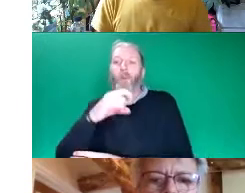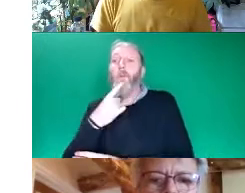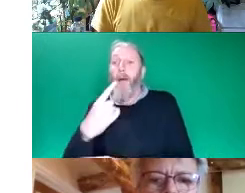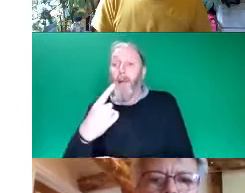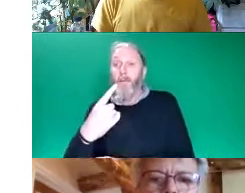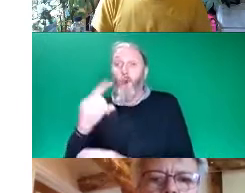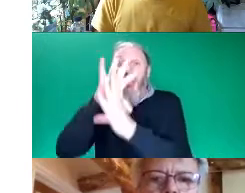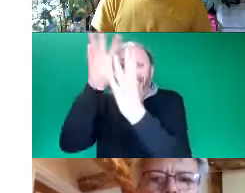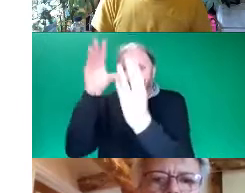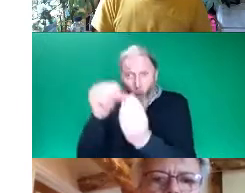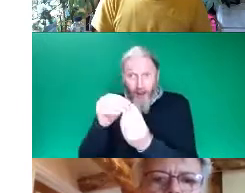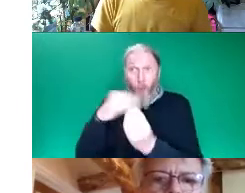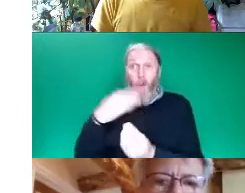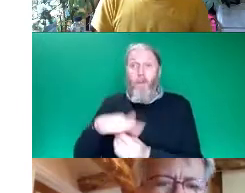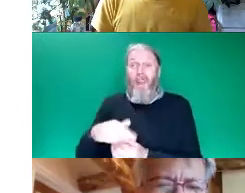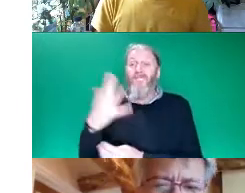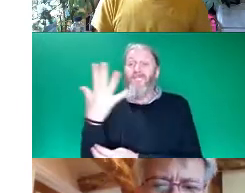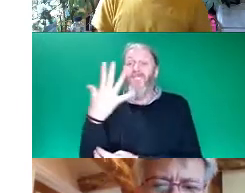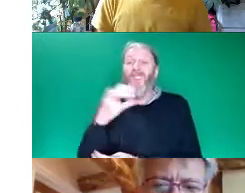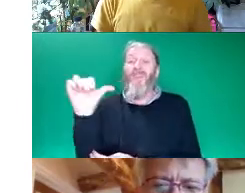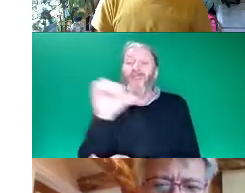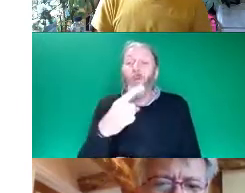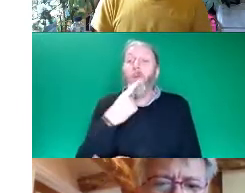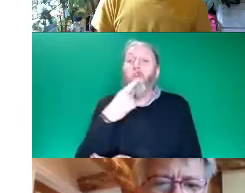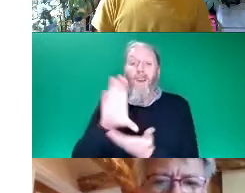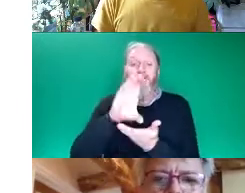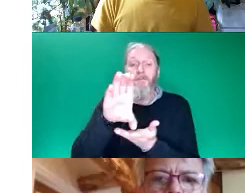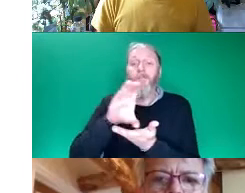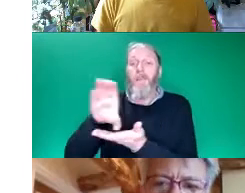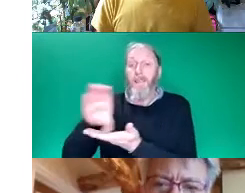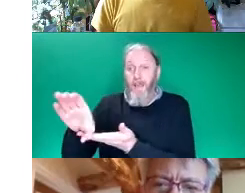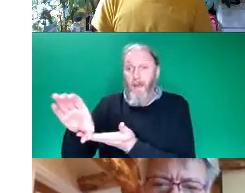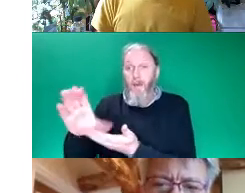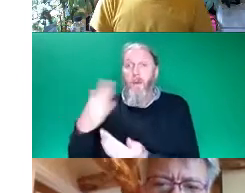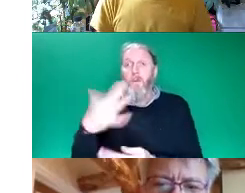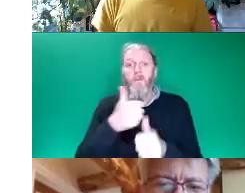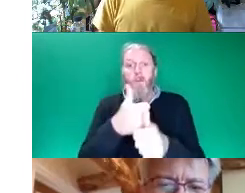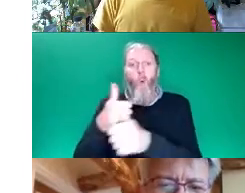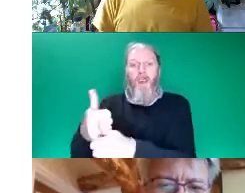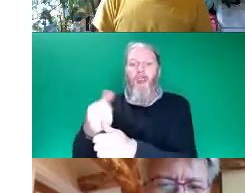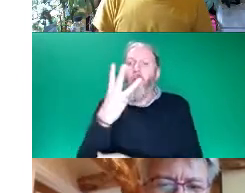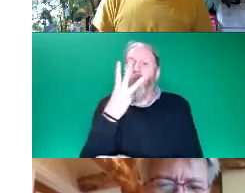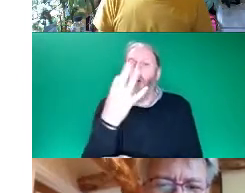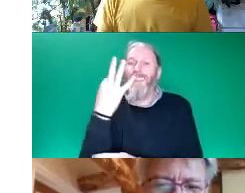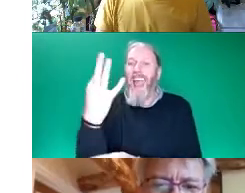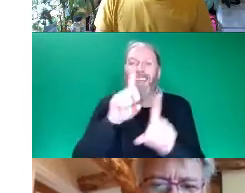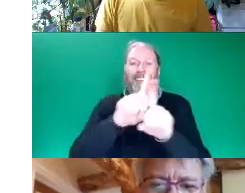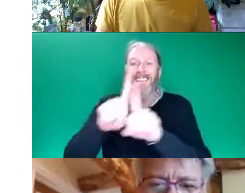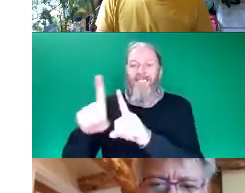pounds of funding was delivered direct to 38 projects through 36 different organisations.